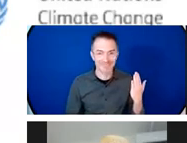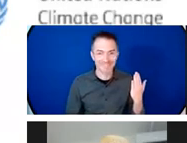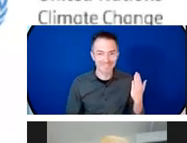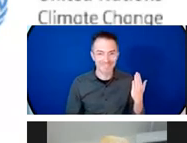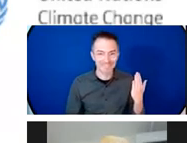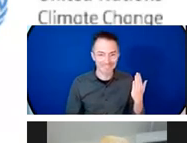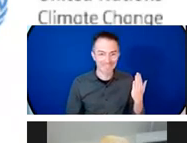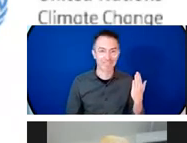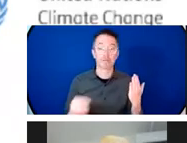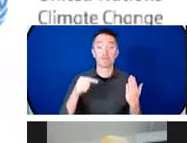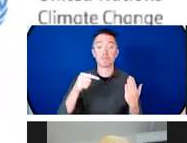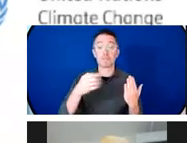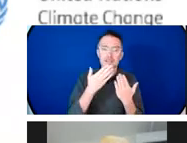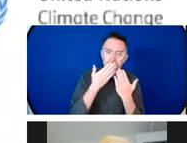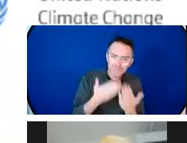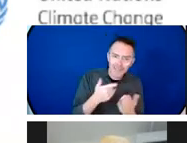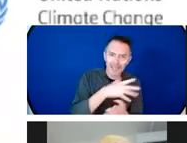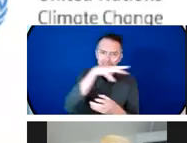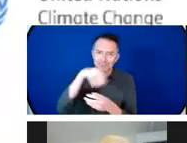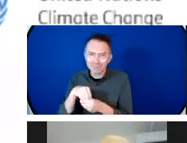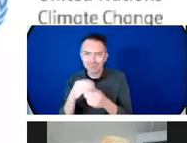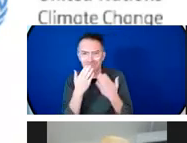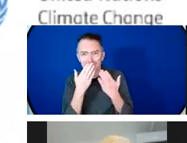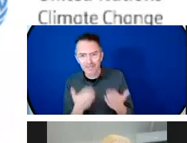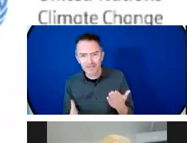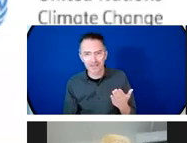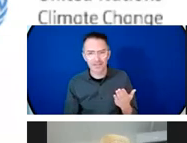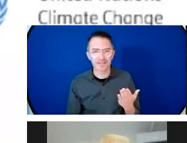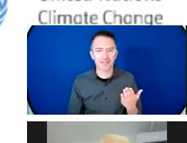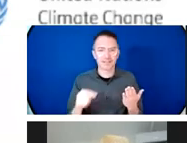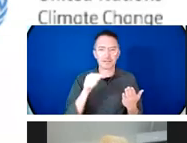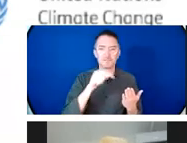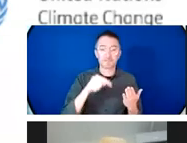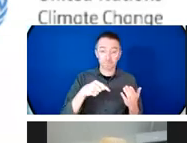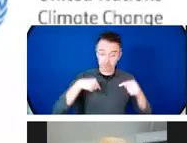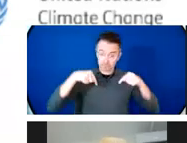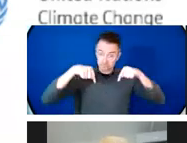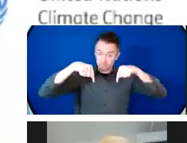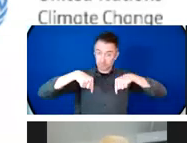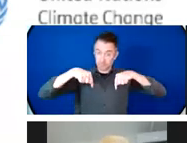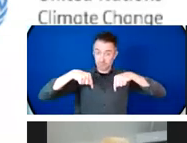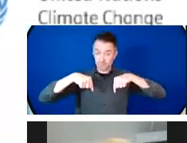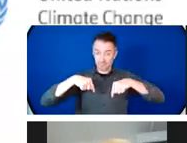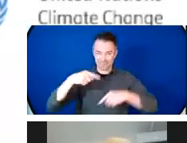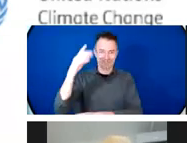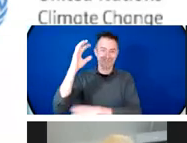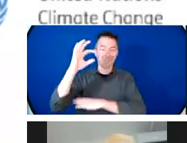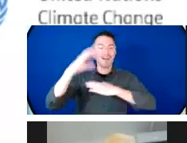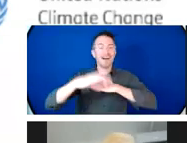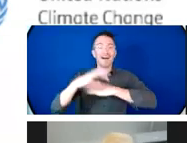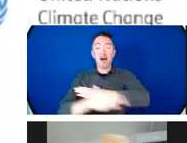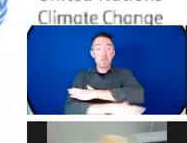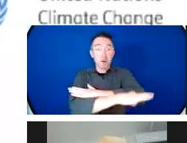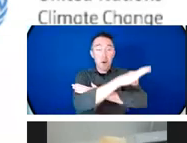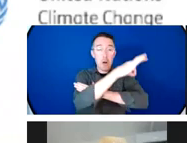Since we are reaching the end of the afternoon here, I wanted to say good evening to all. Excellencies,